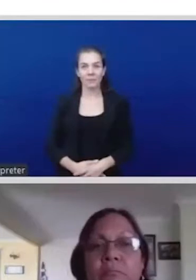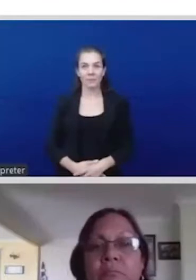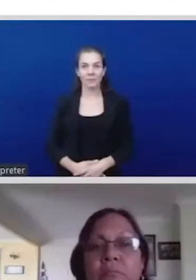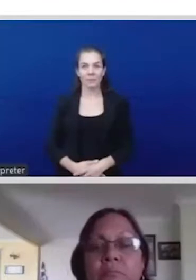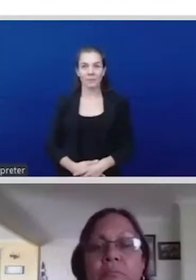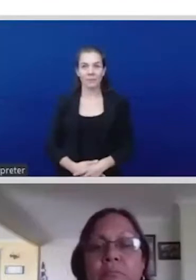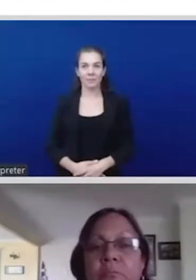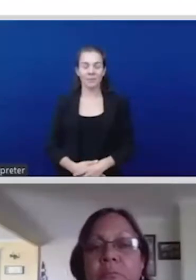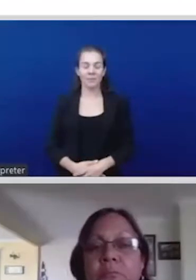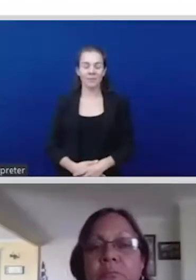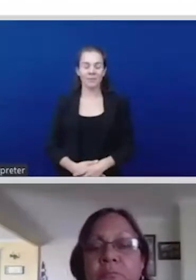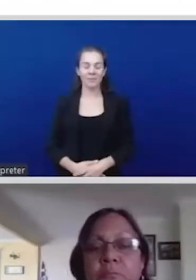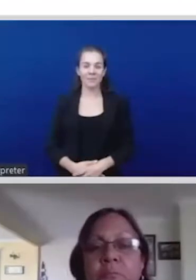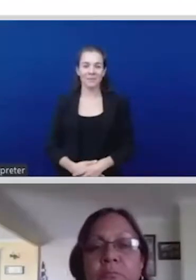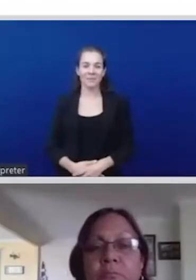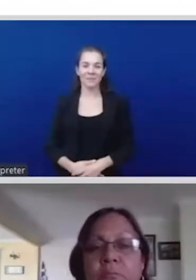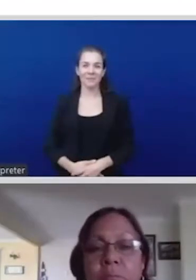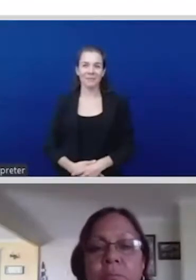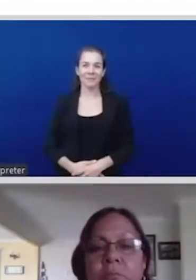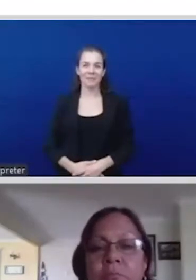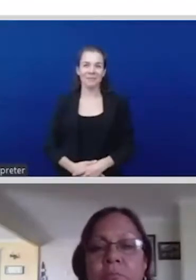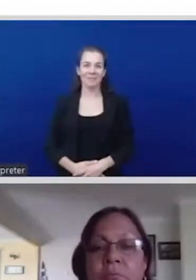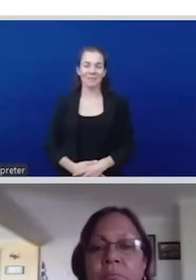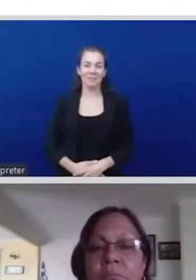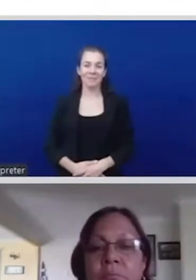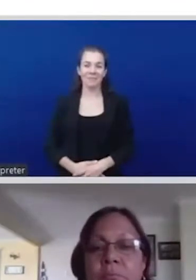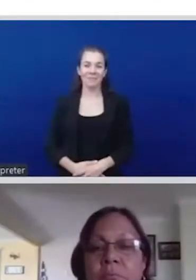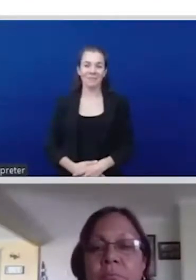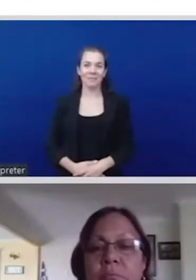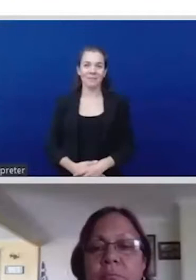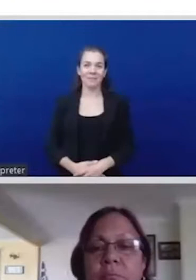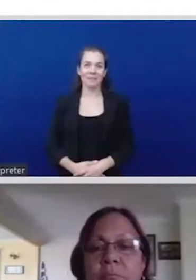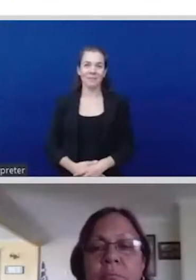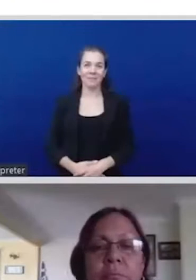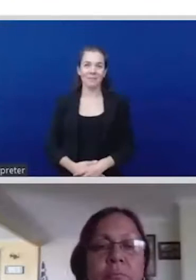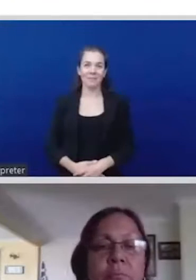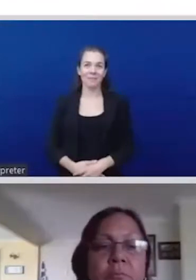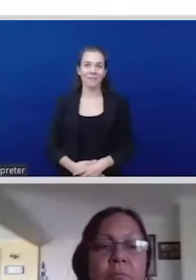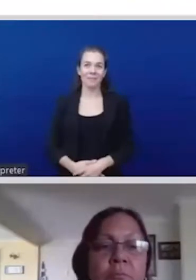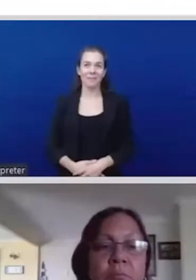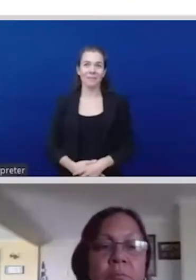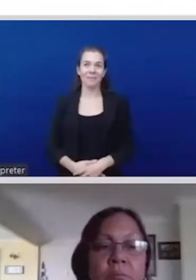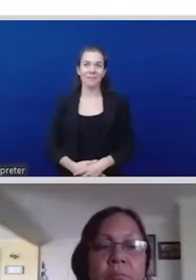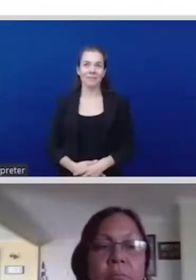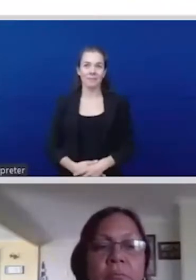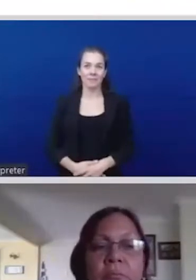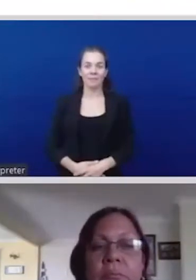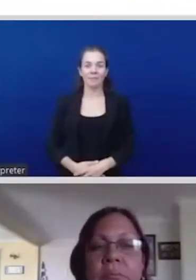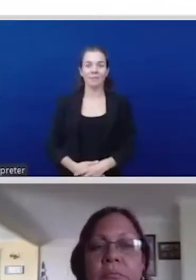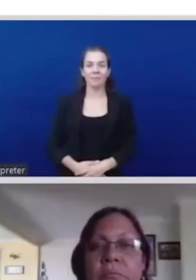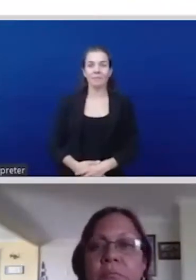been talking about in our respective contexts. So yeah, thank you. Thank you, Veda. Thank you, Veda, for tapping again on